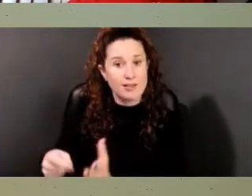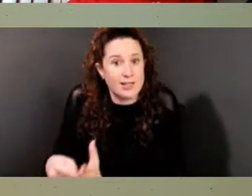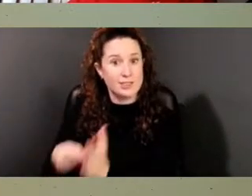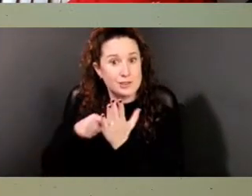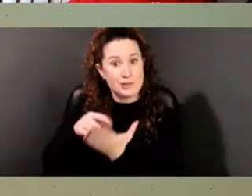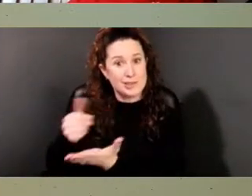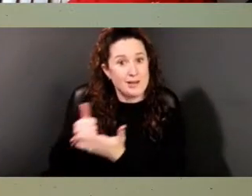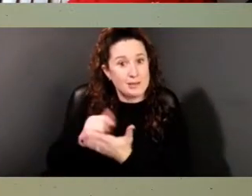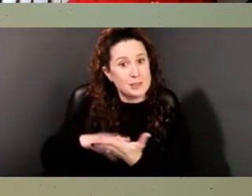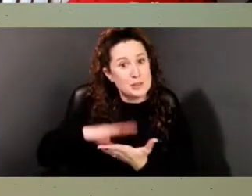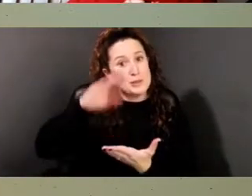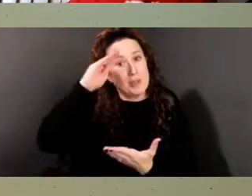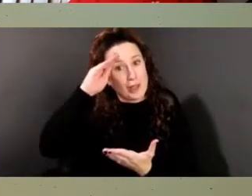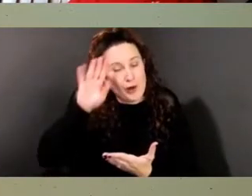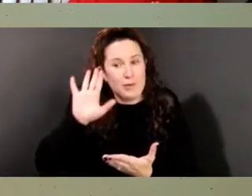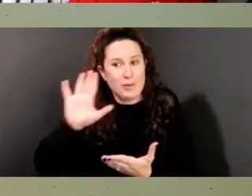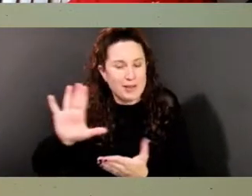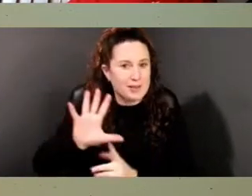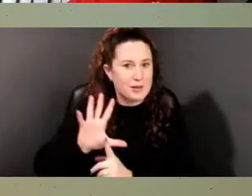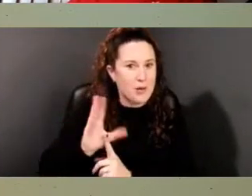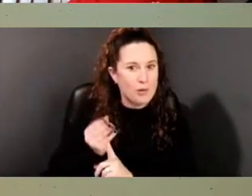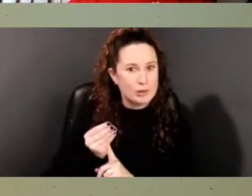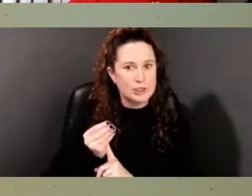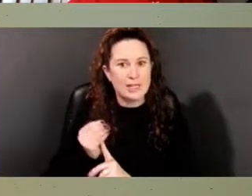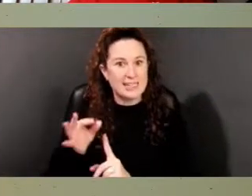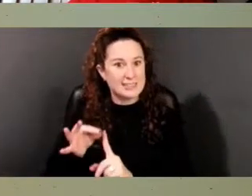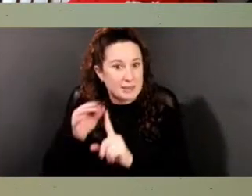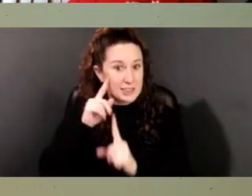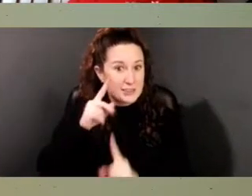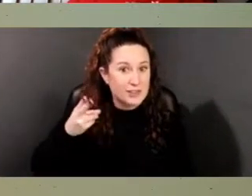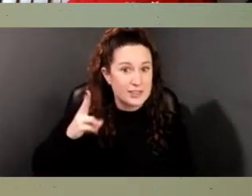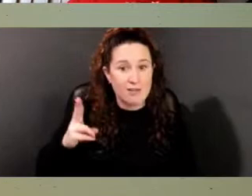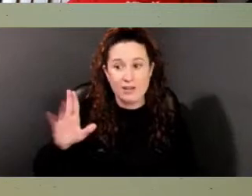speak. Hearing their voice. Centering the African lived experience.